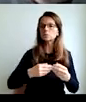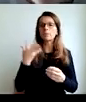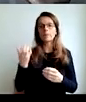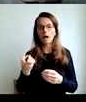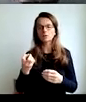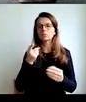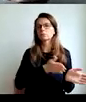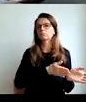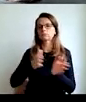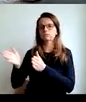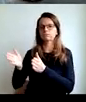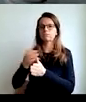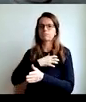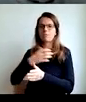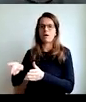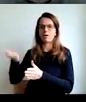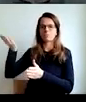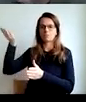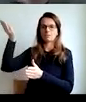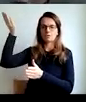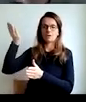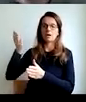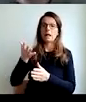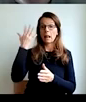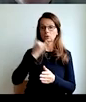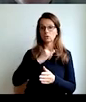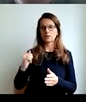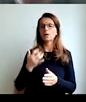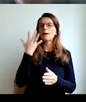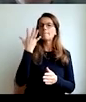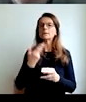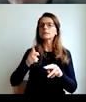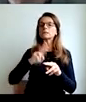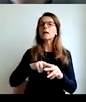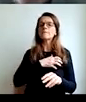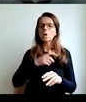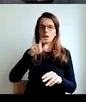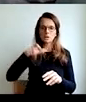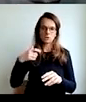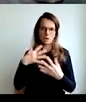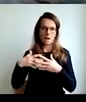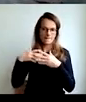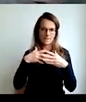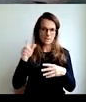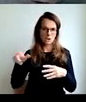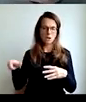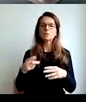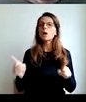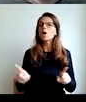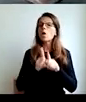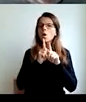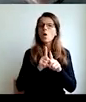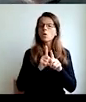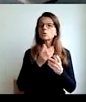productivity and wealth went the space of the rich people, the